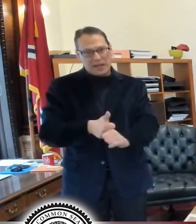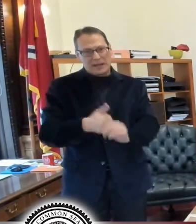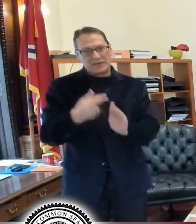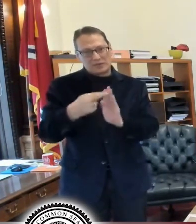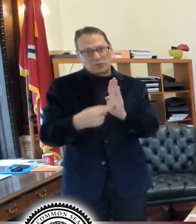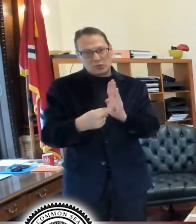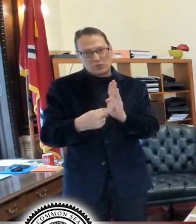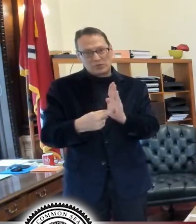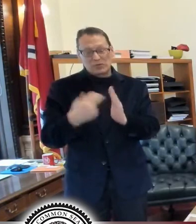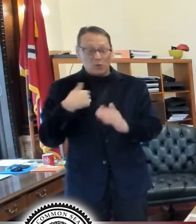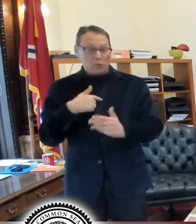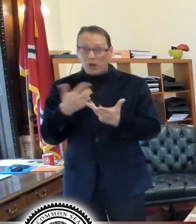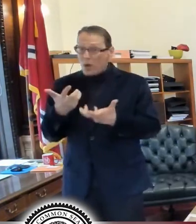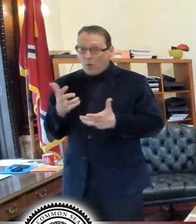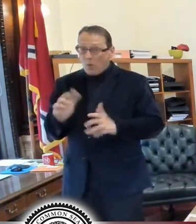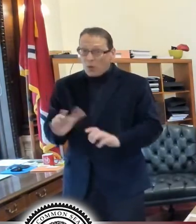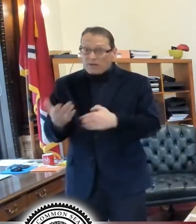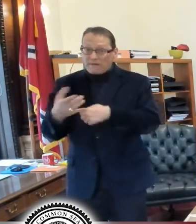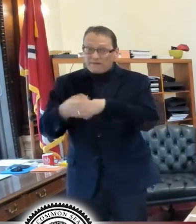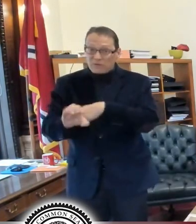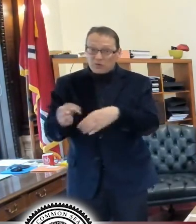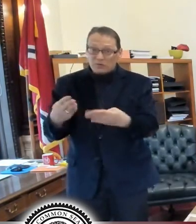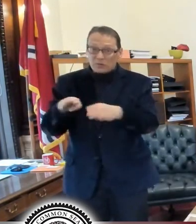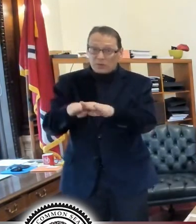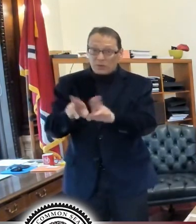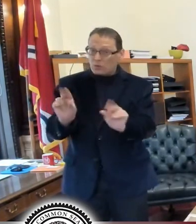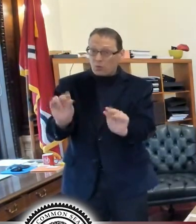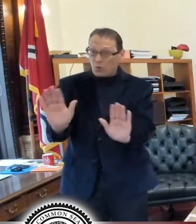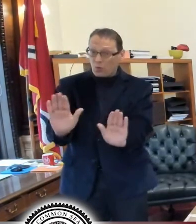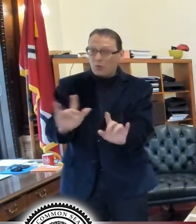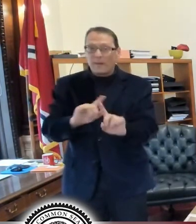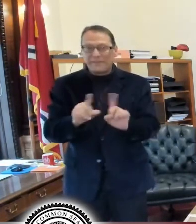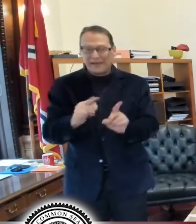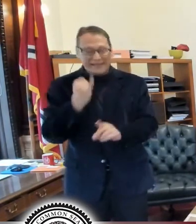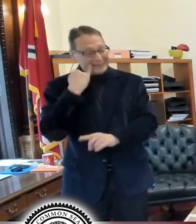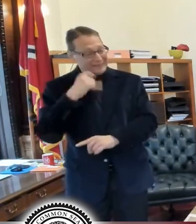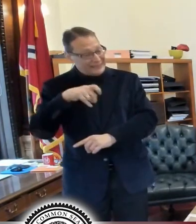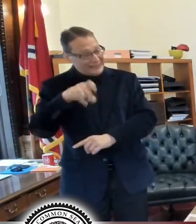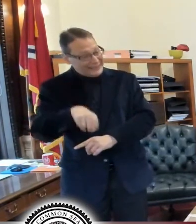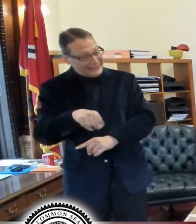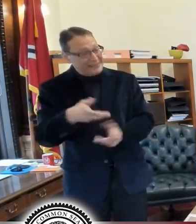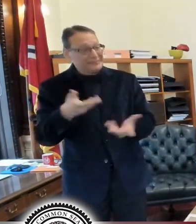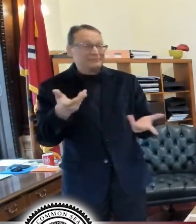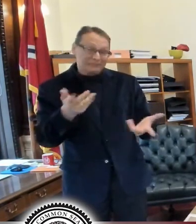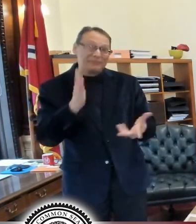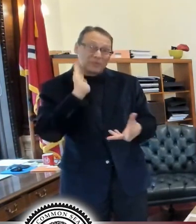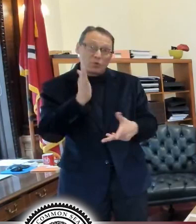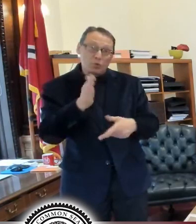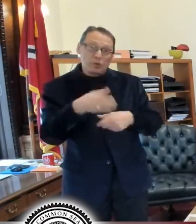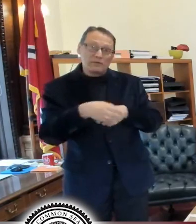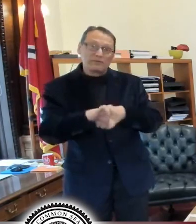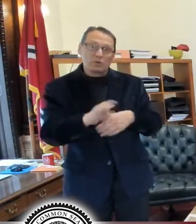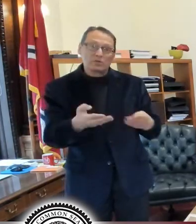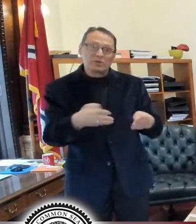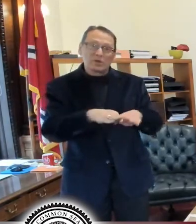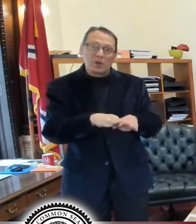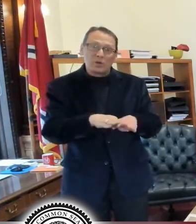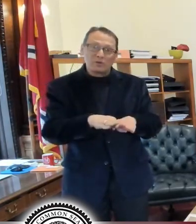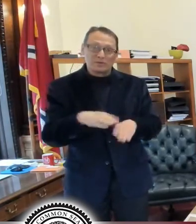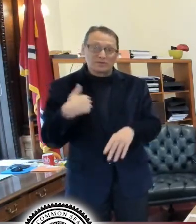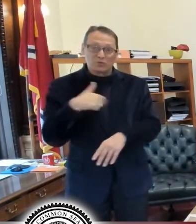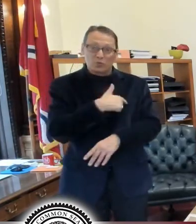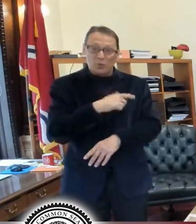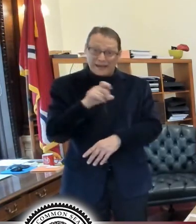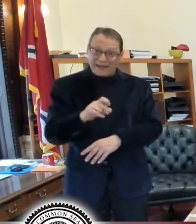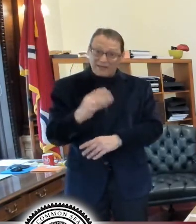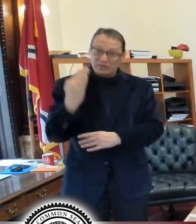want to do, but it, it's something that, if needed, we will do. So, uh, we have to know about it